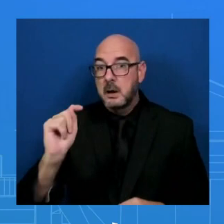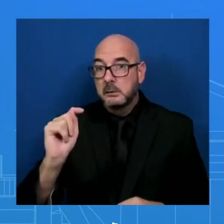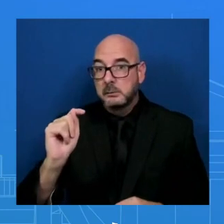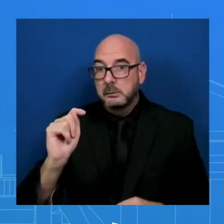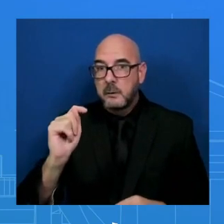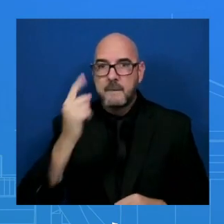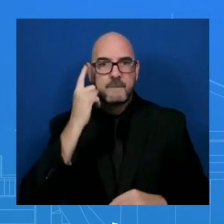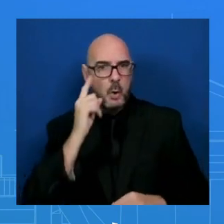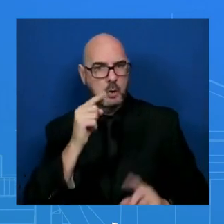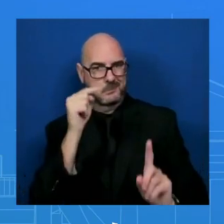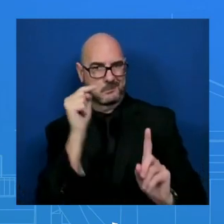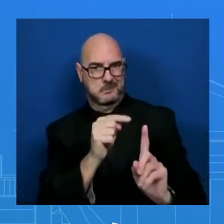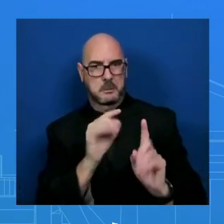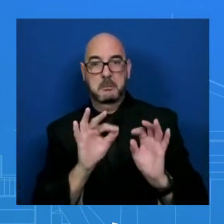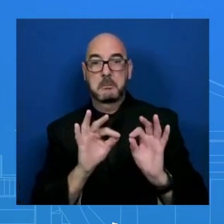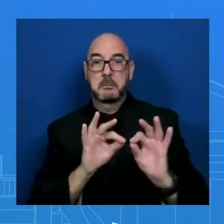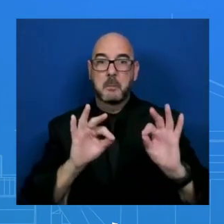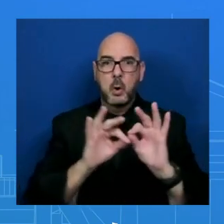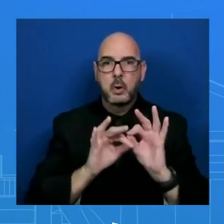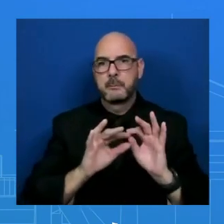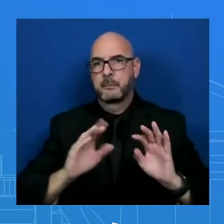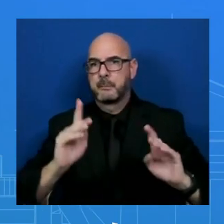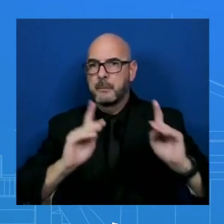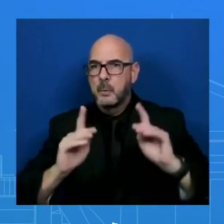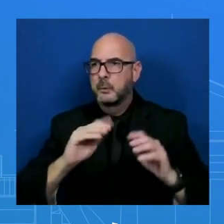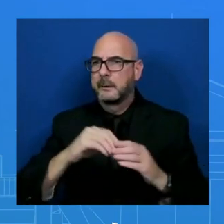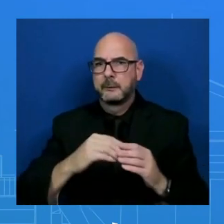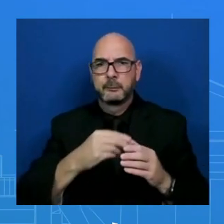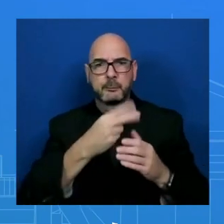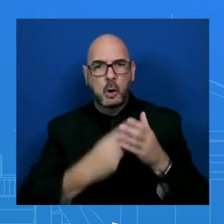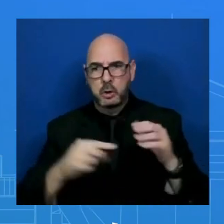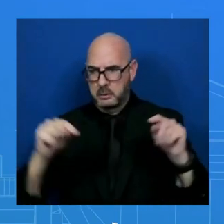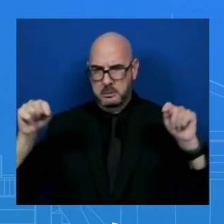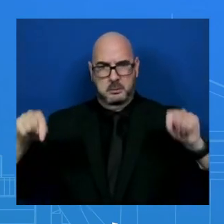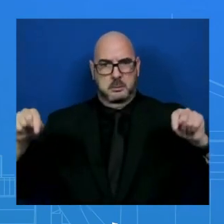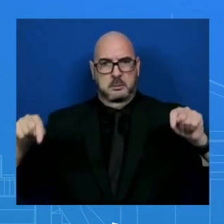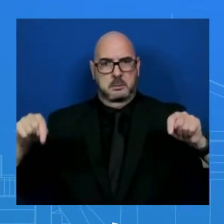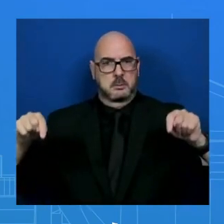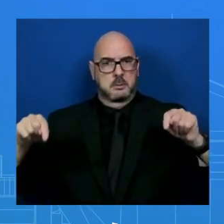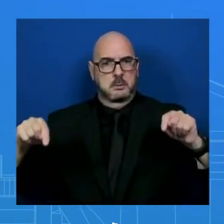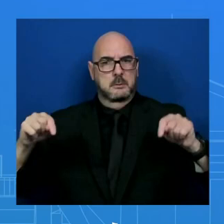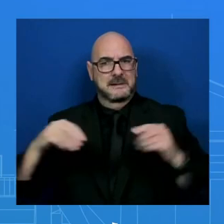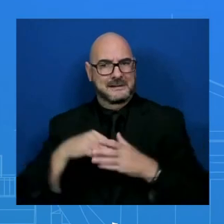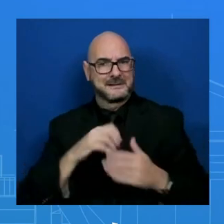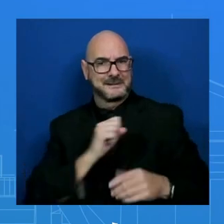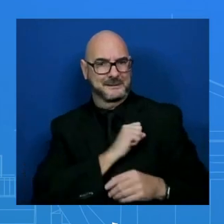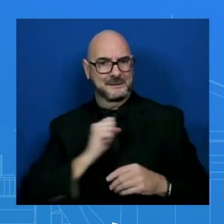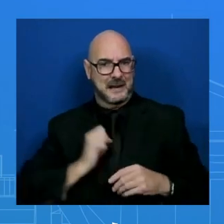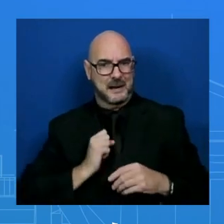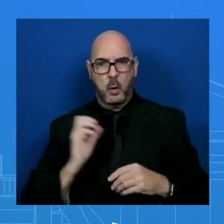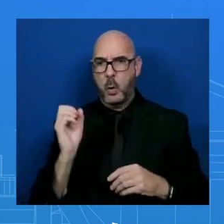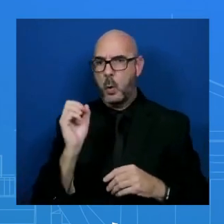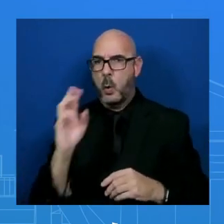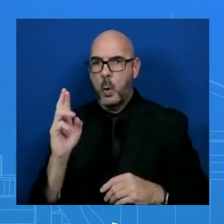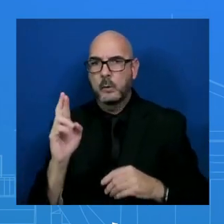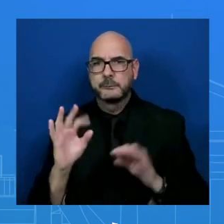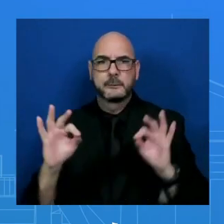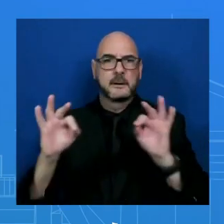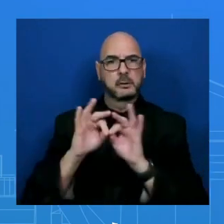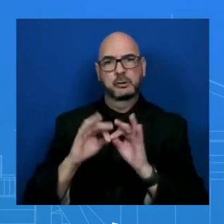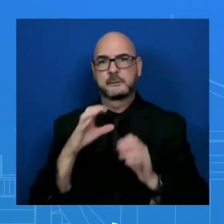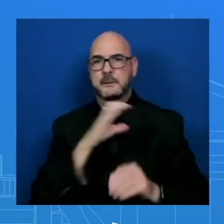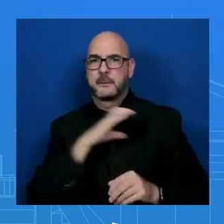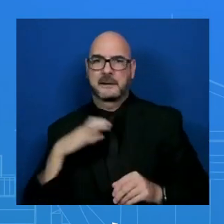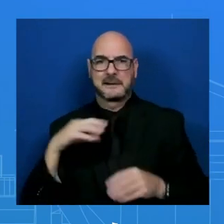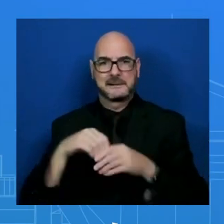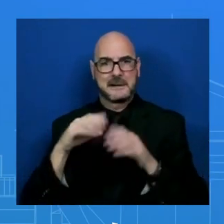both parties in really important positions in the Senate as well as key chairs of committees in the House. And so we believe